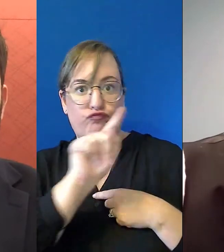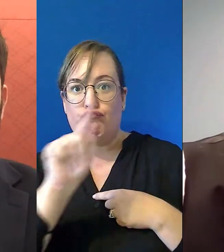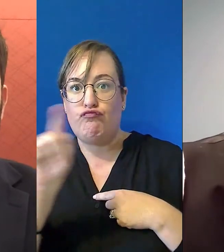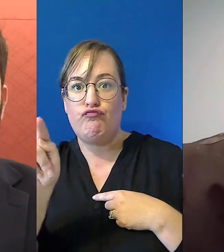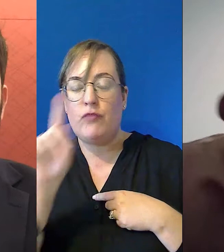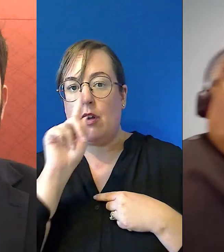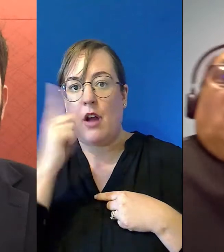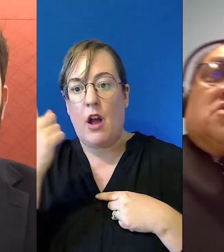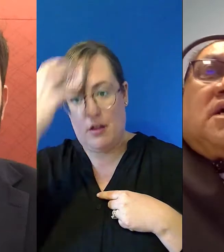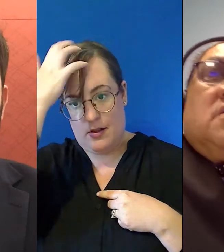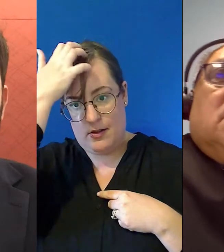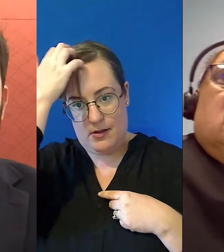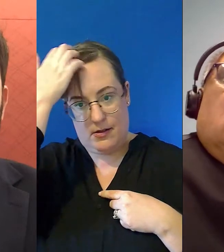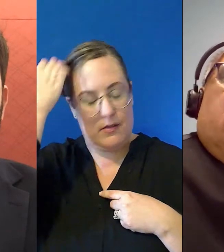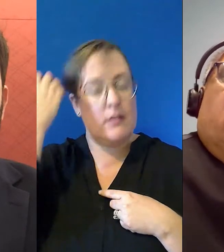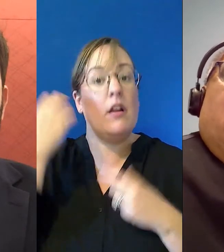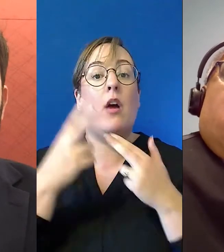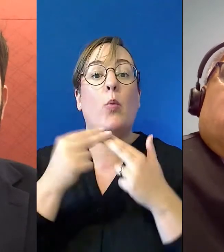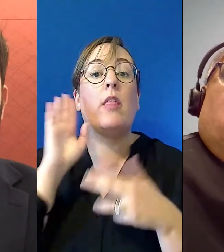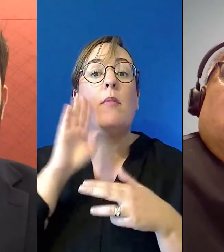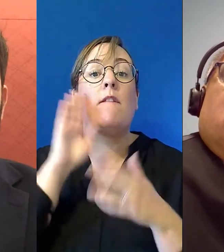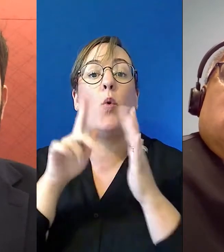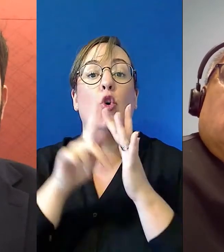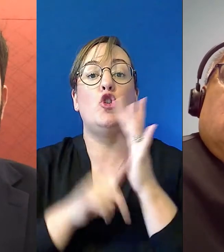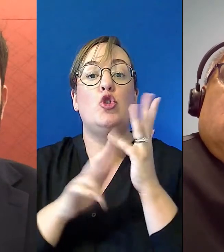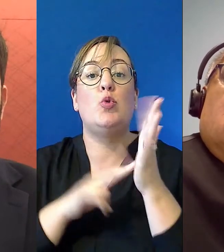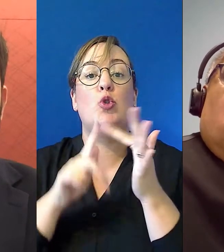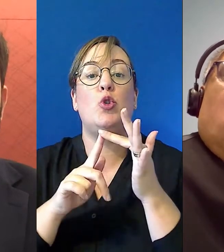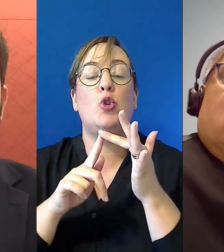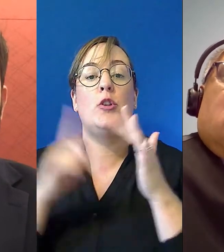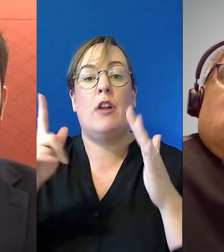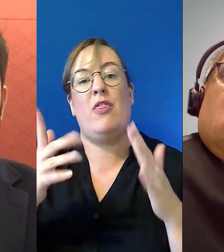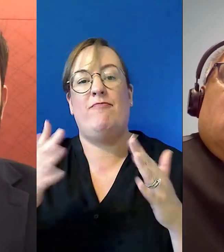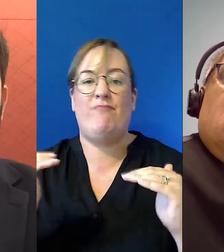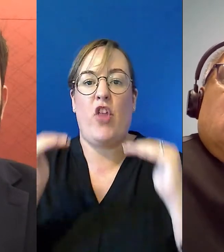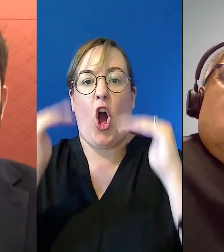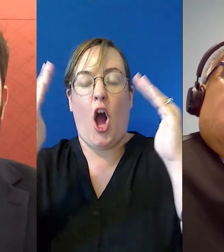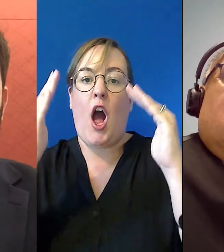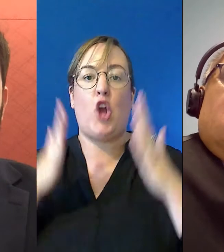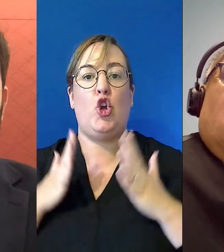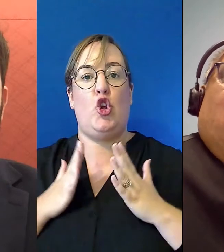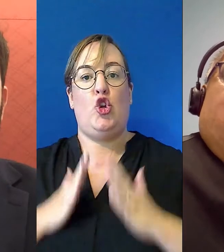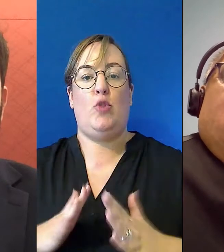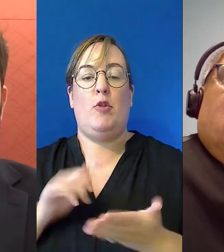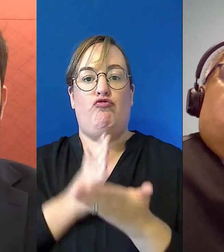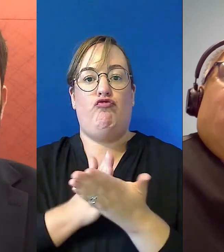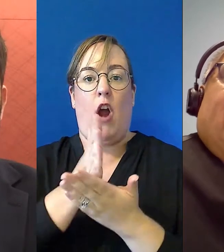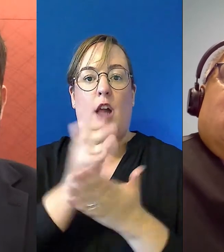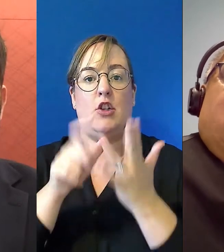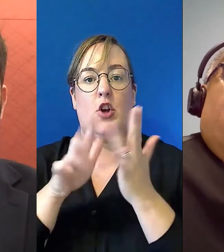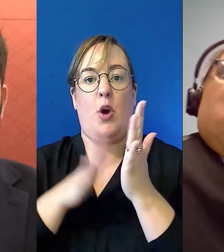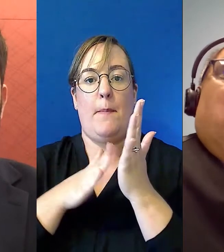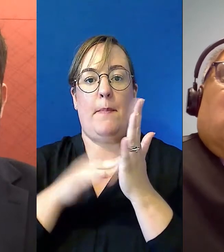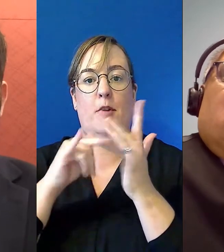June Oscar, you know, Aboriginal High Commissioner, Human Rights Commissioner. Excellent. You know, maybe two